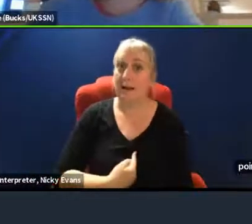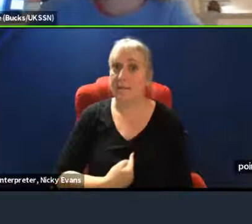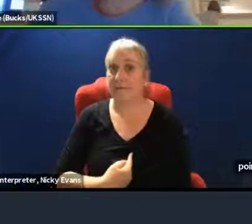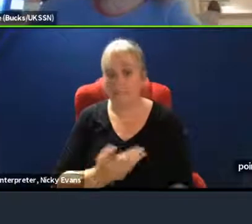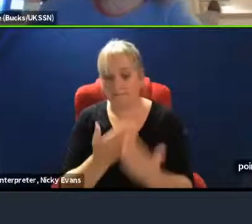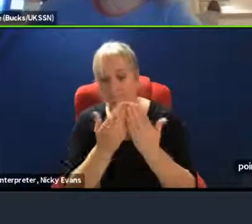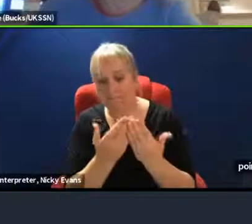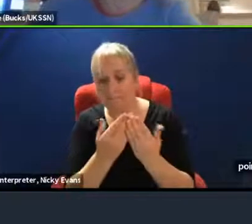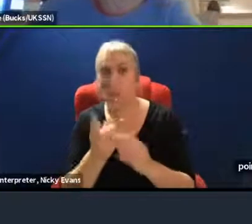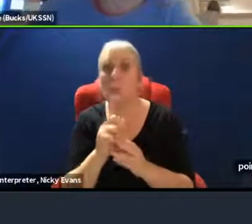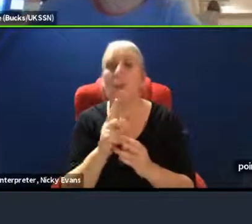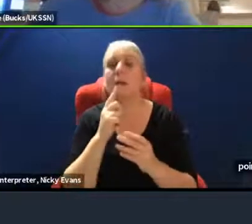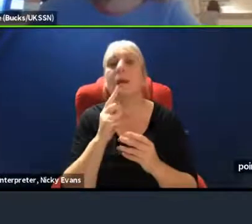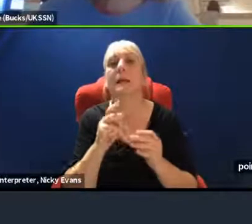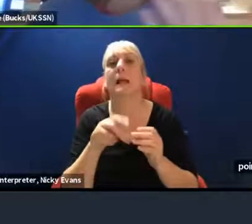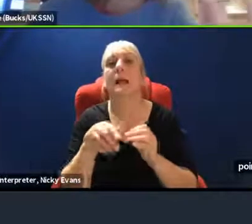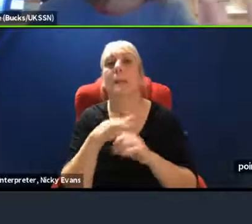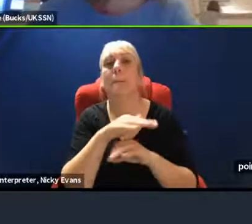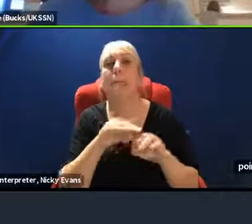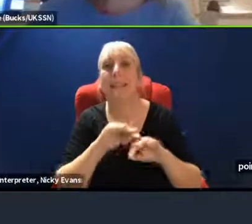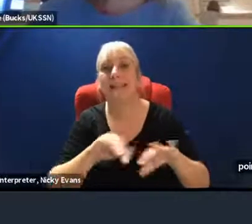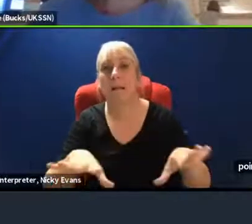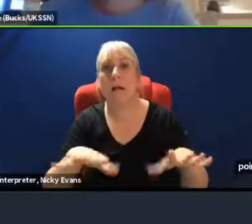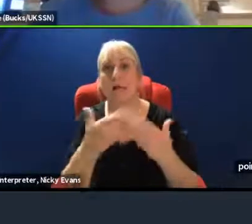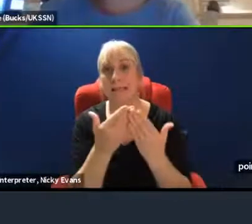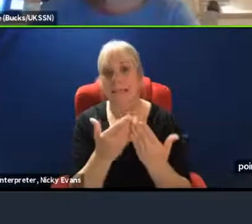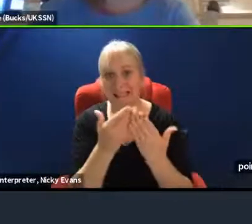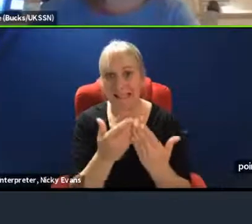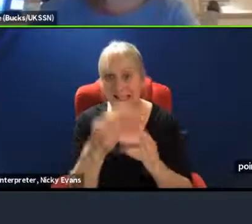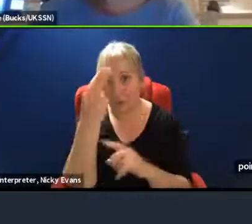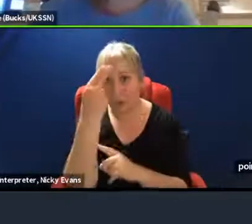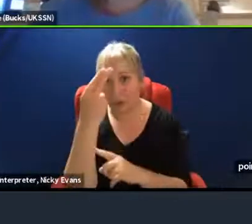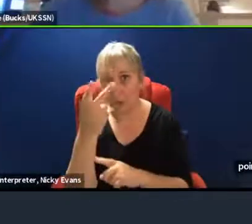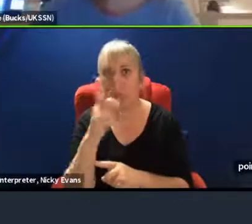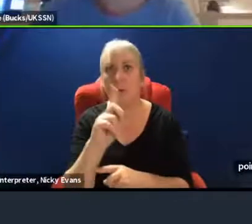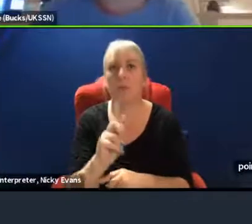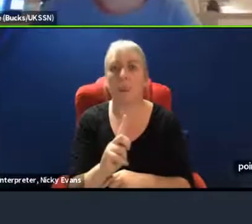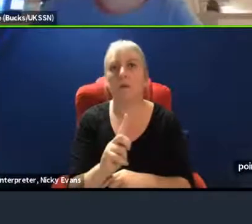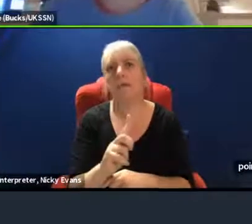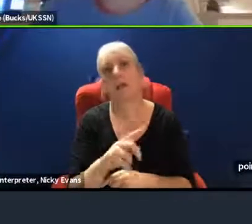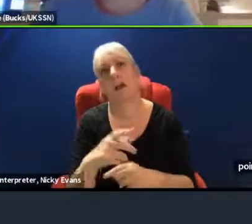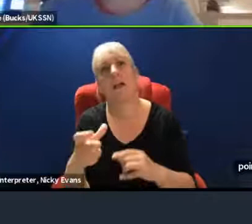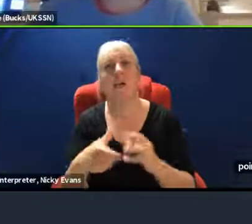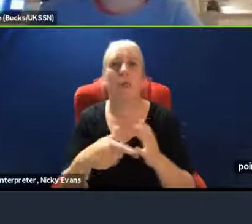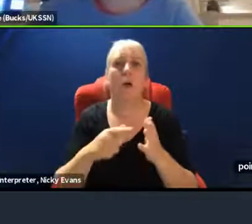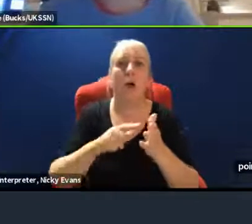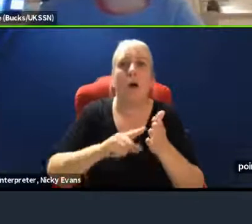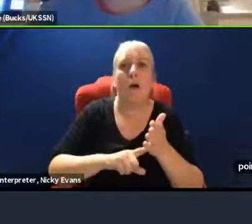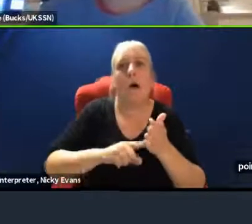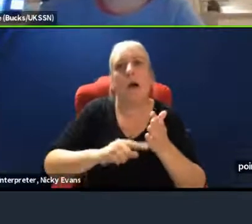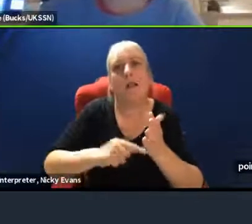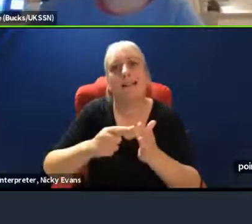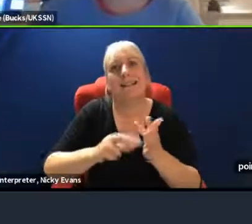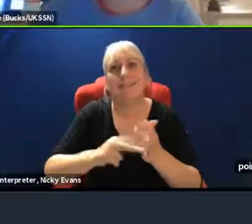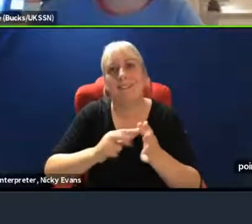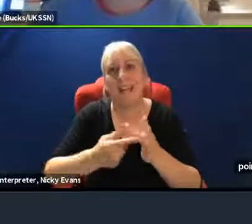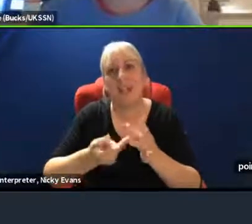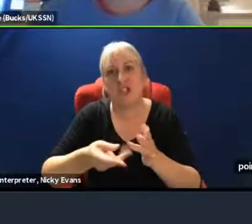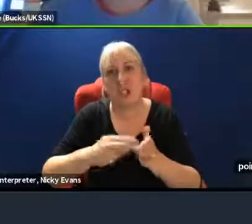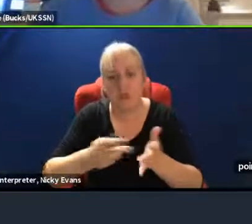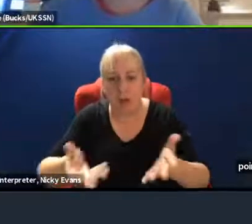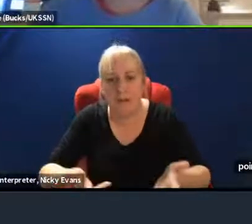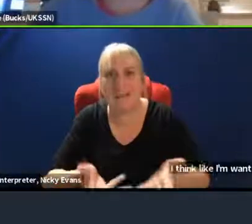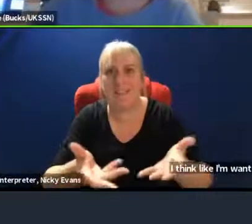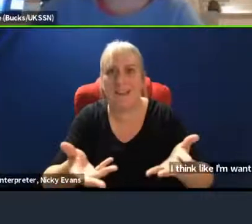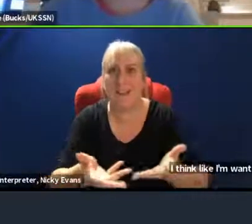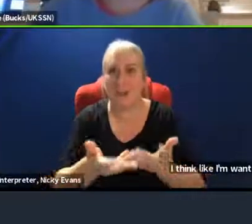there's this one theory called the cultivation theory. And basically what it is, is